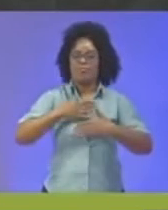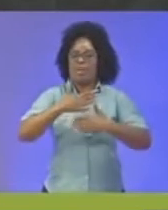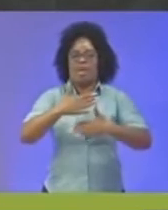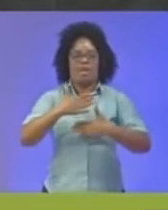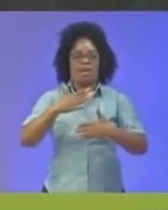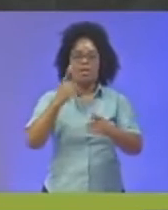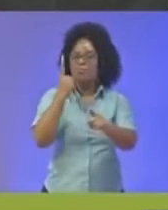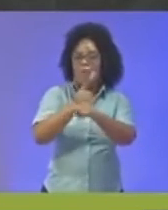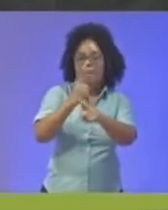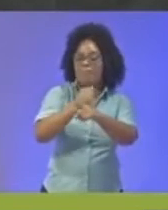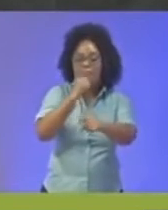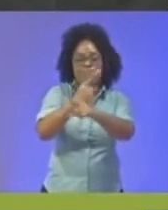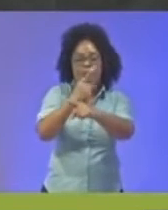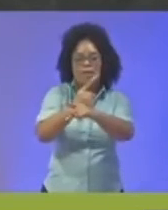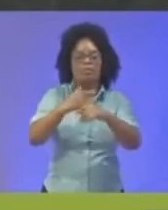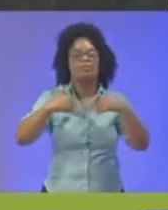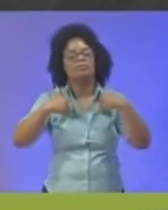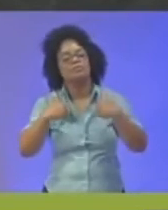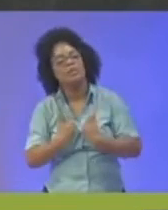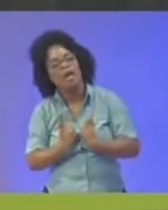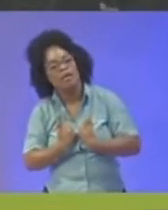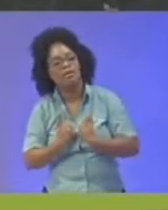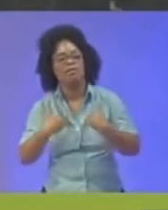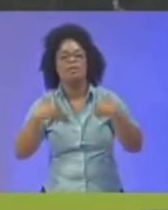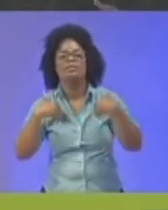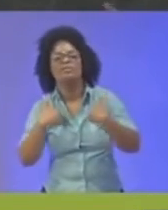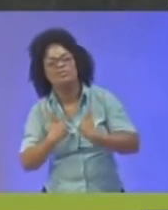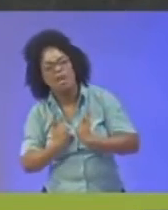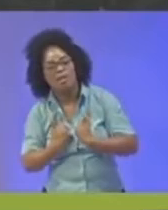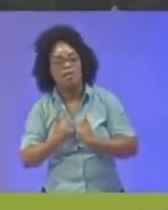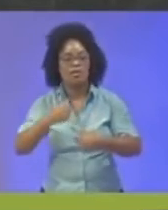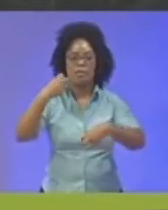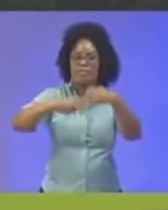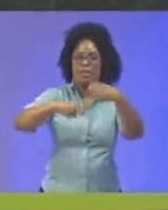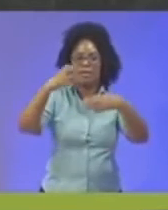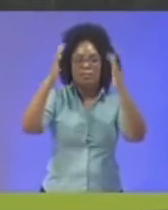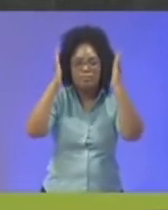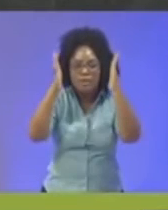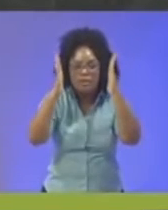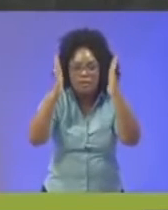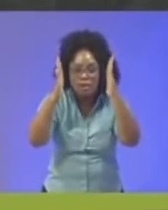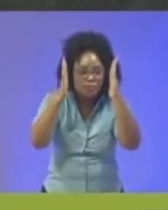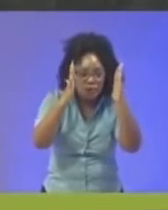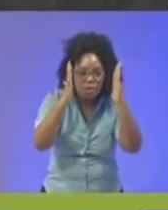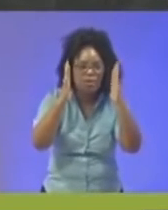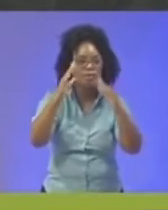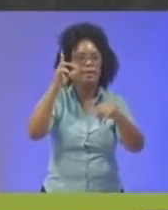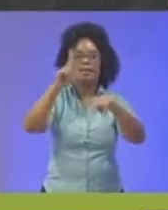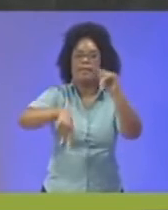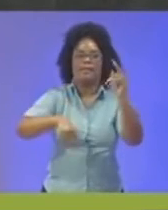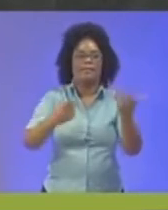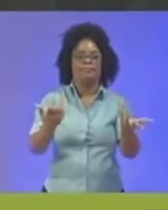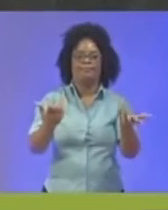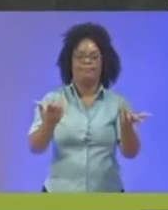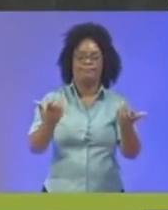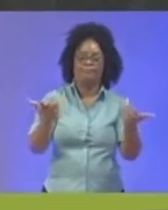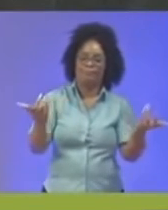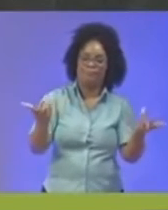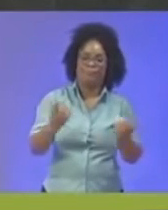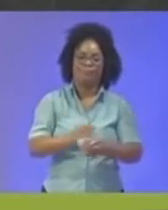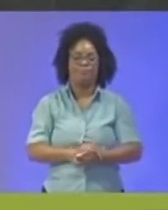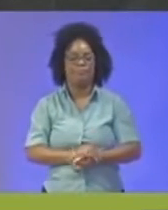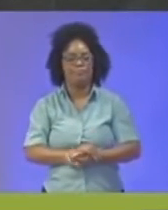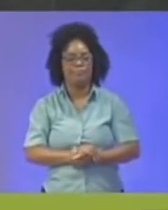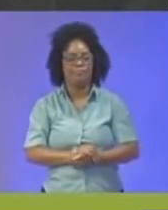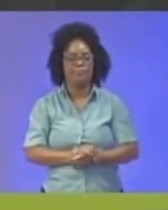post-exertional malaise and difficulty concentrating, what they call brain fog. Next, for patients who